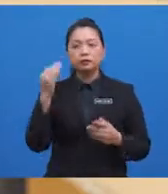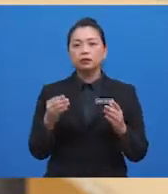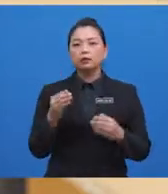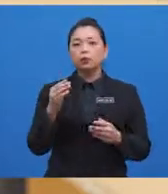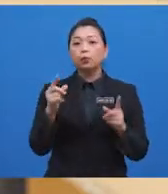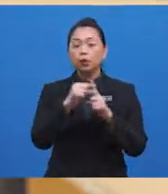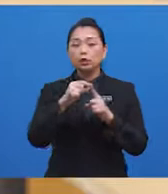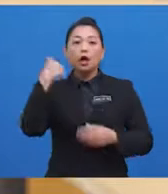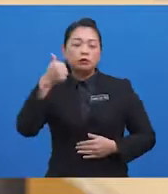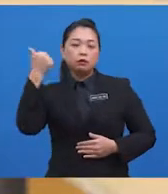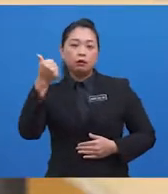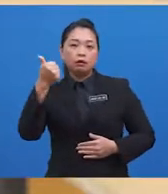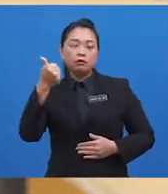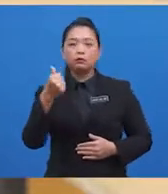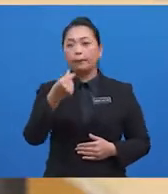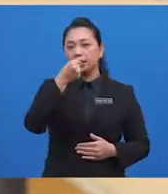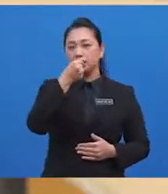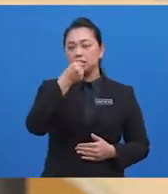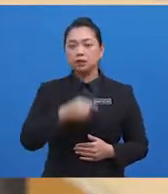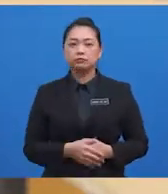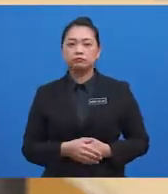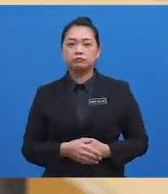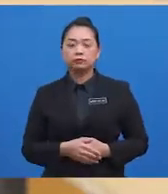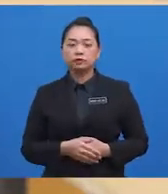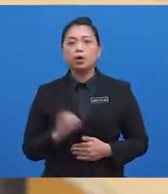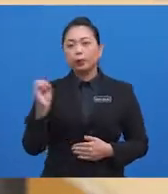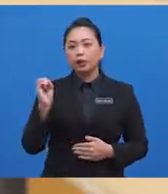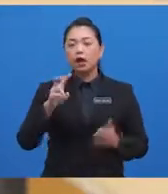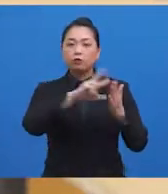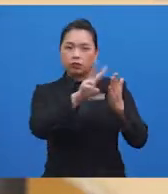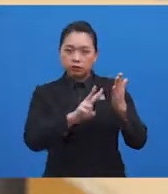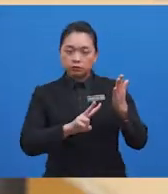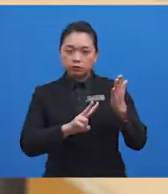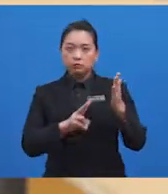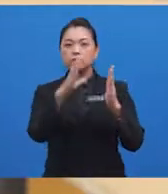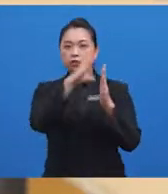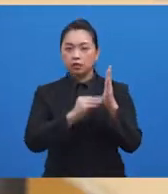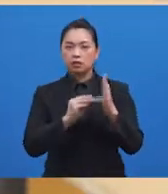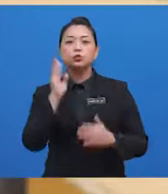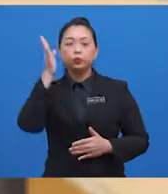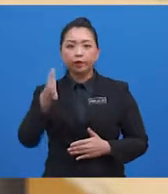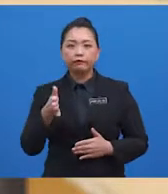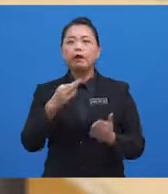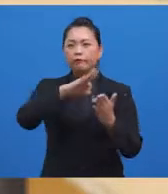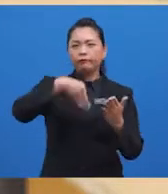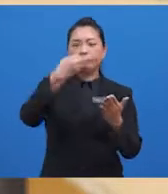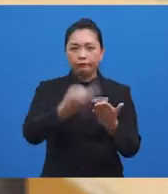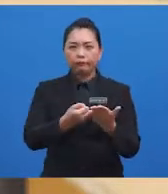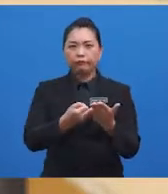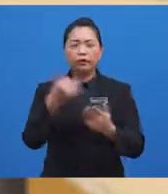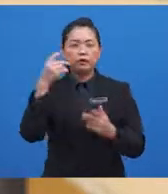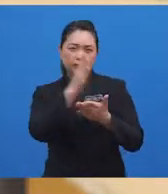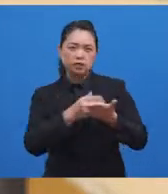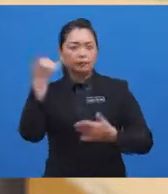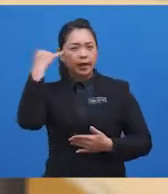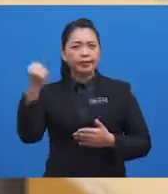syrup, prescription pills and even vape. Without reading the text thoroughly, you would have formed some ideas that these